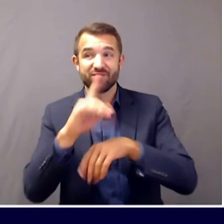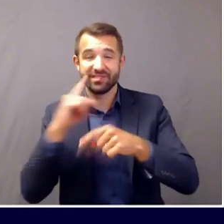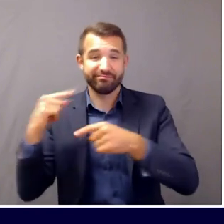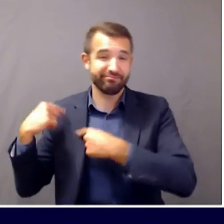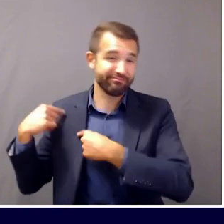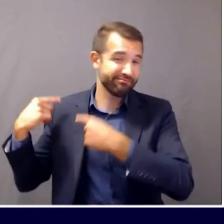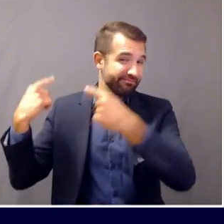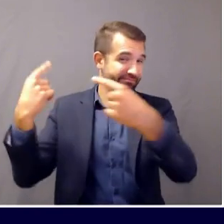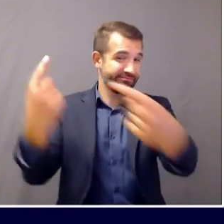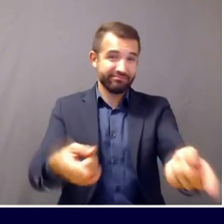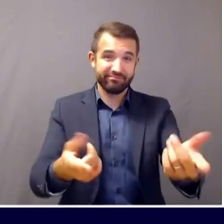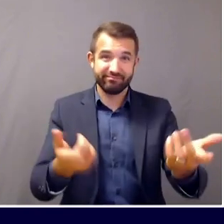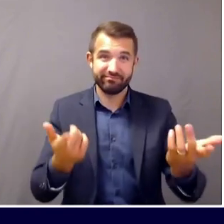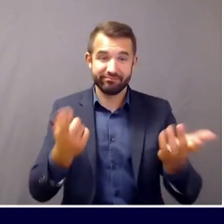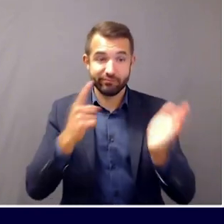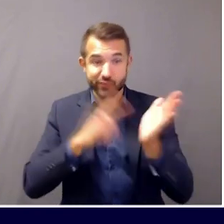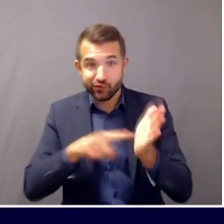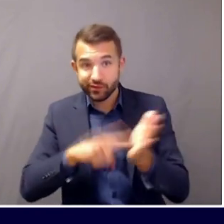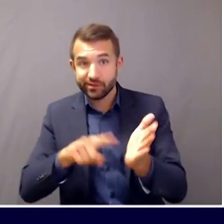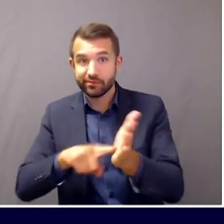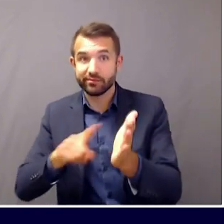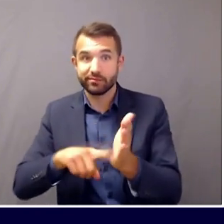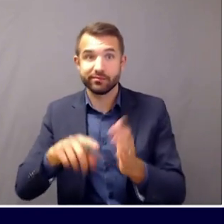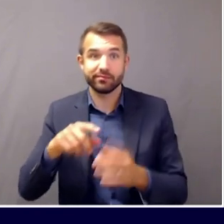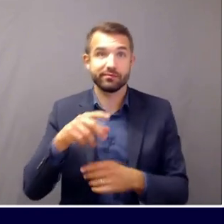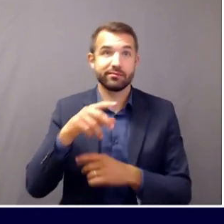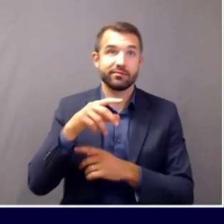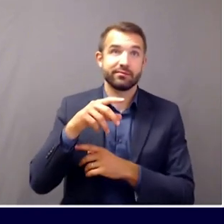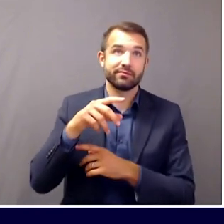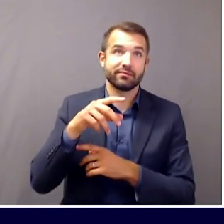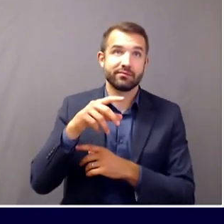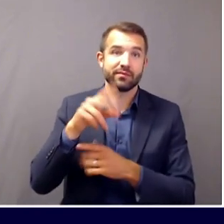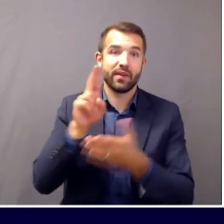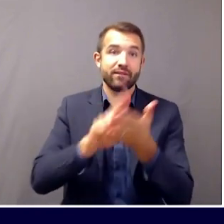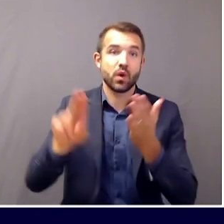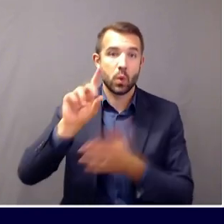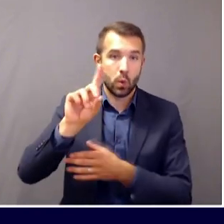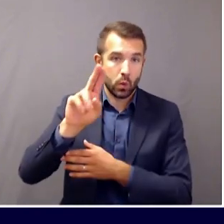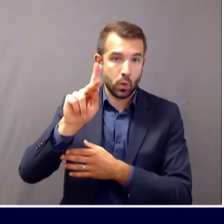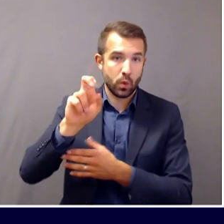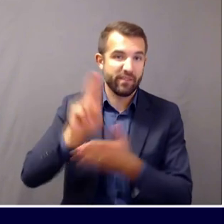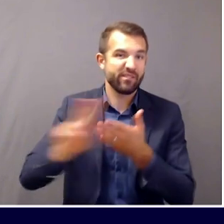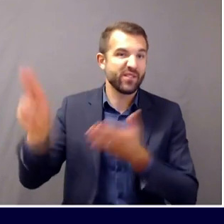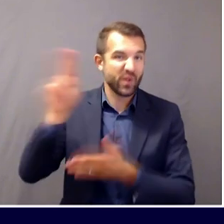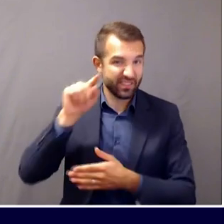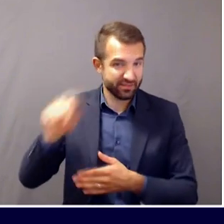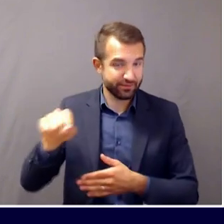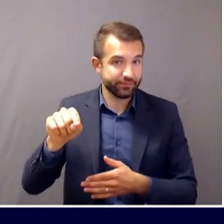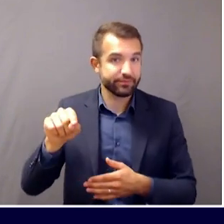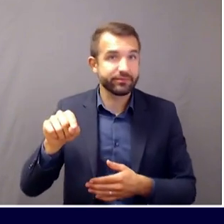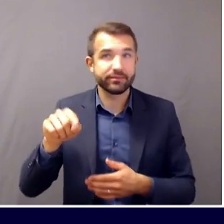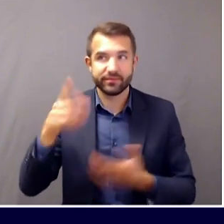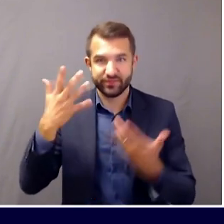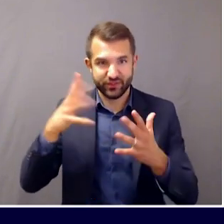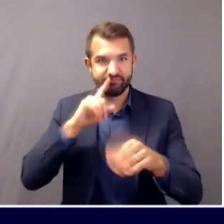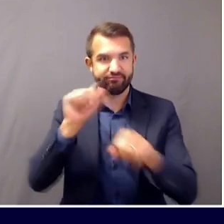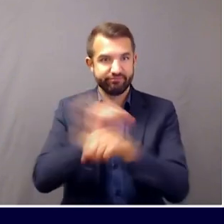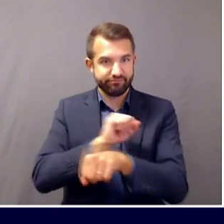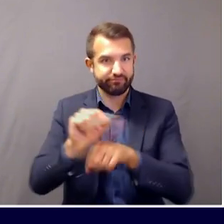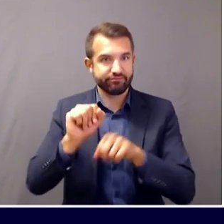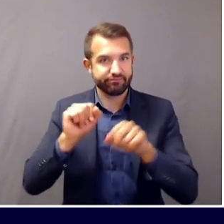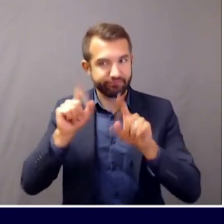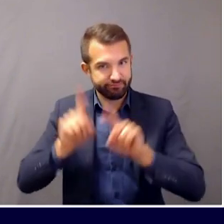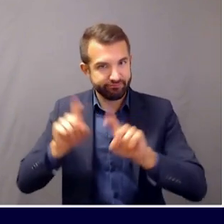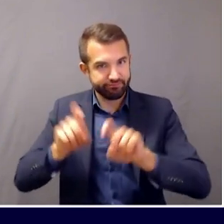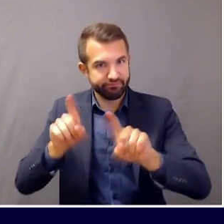of researchers from Duke did proper physics studies to really quantify this. And what they found matched what we all sort of figured, which